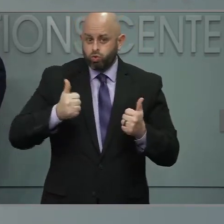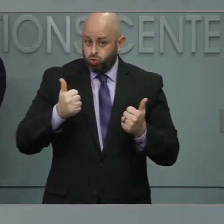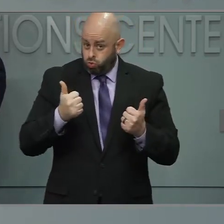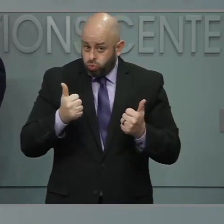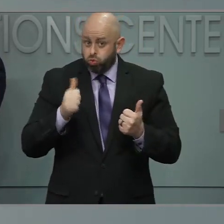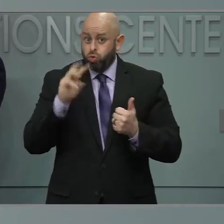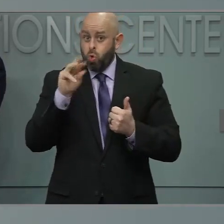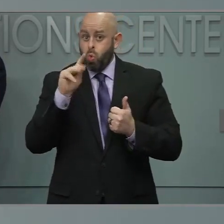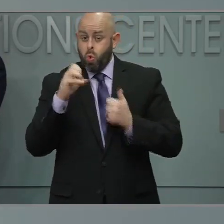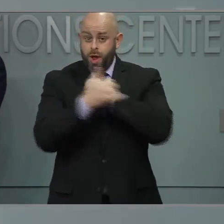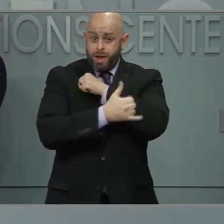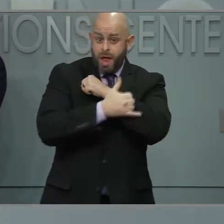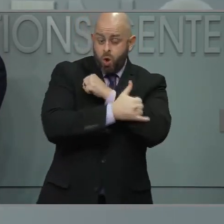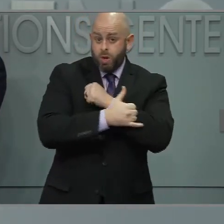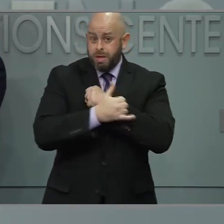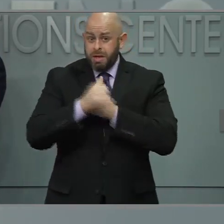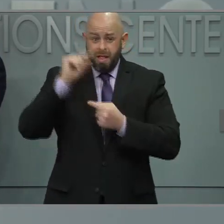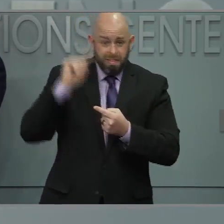County wouldn't have fewer?